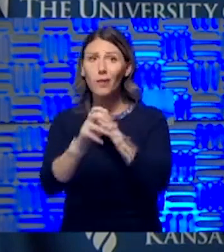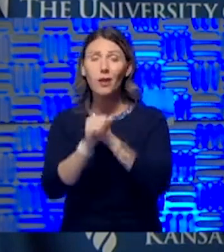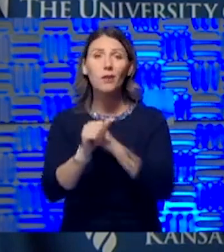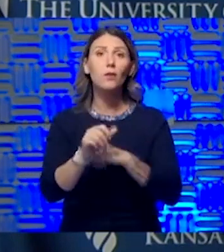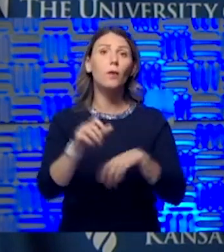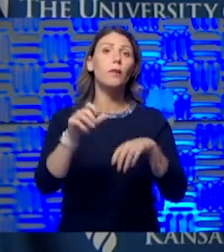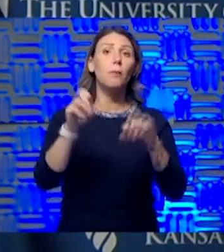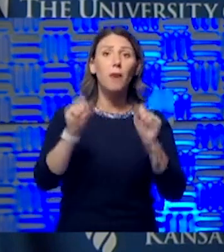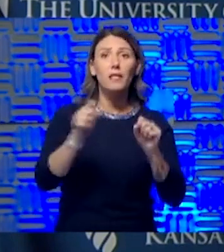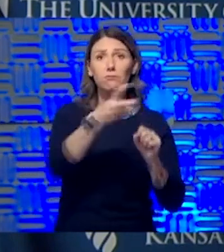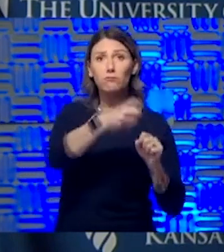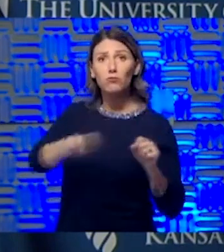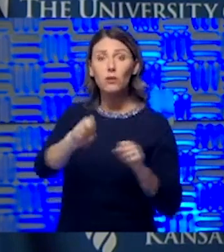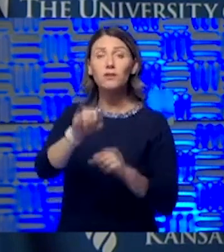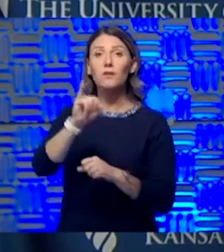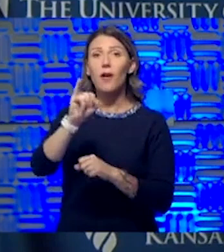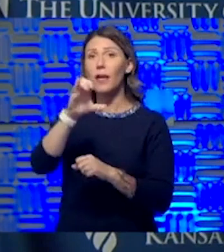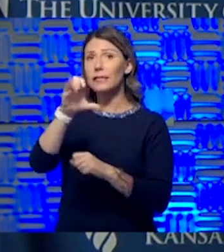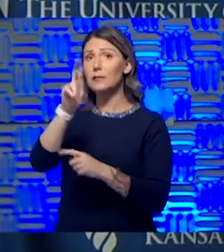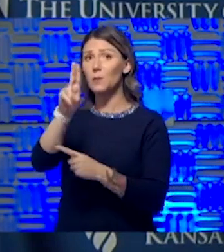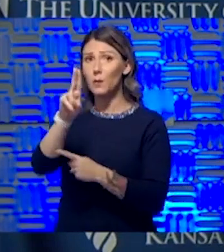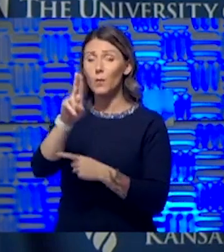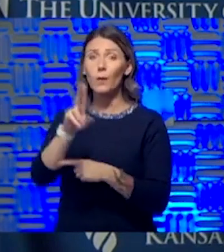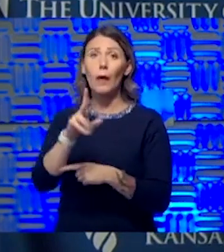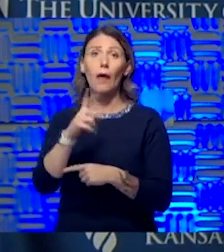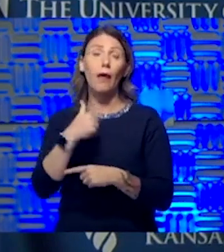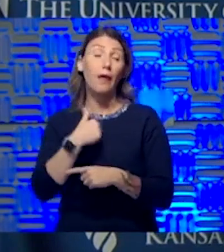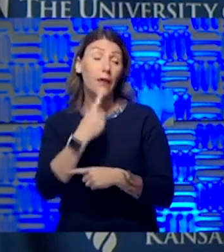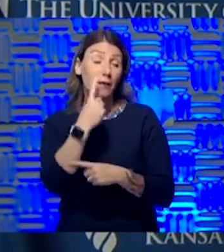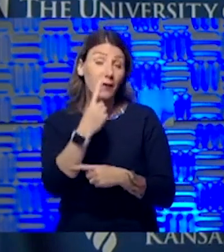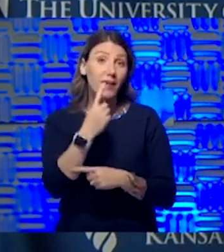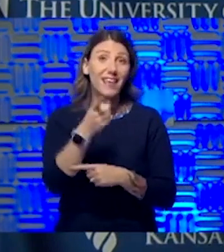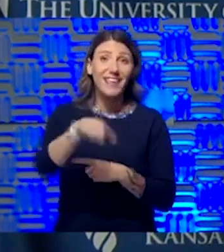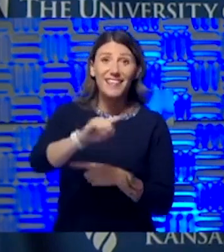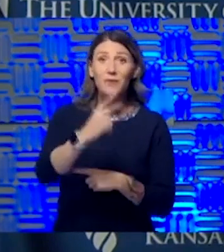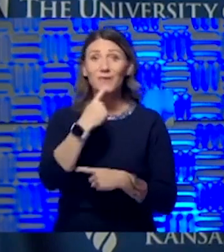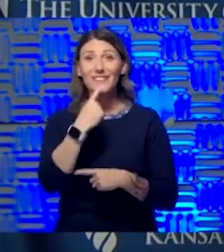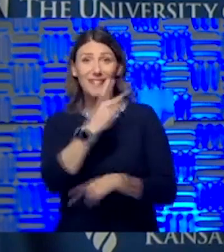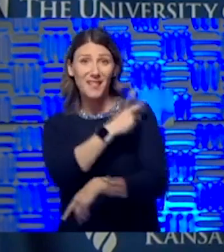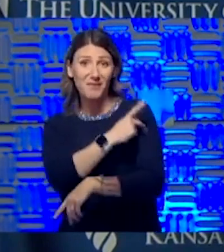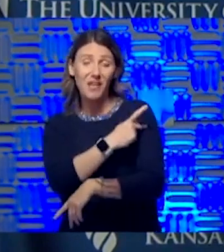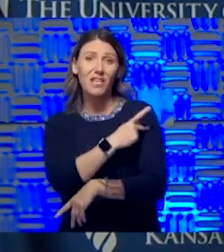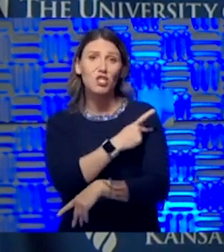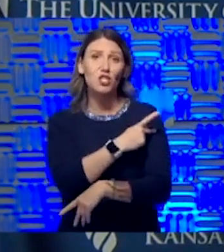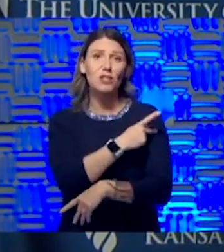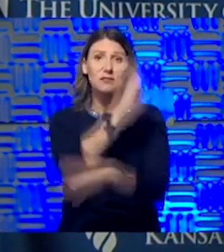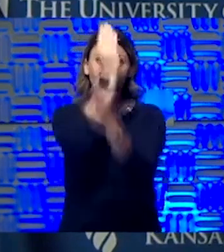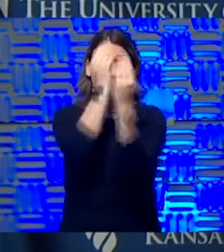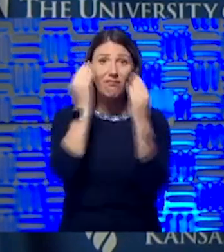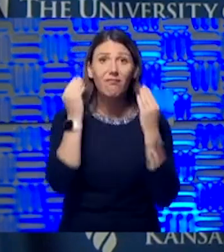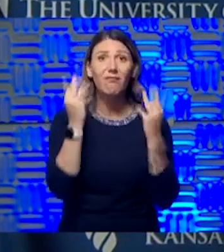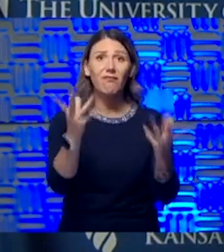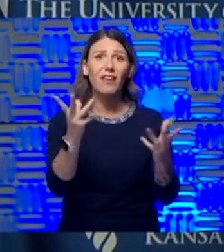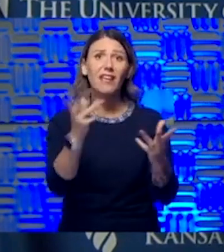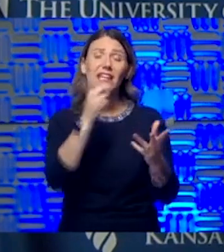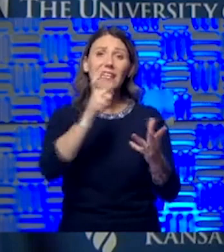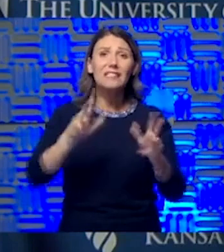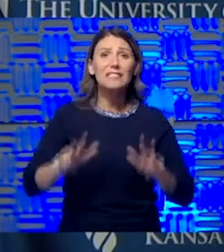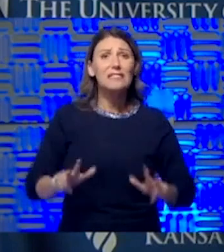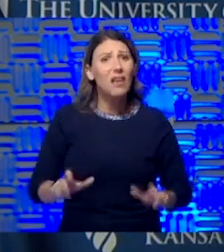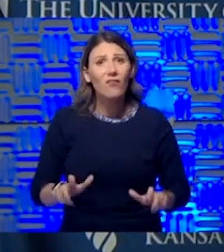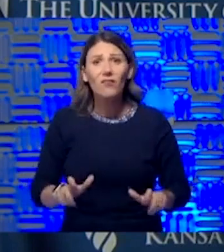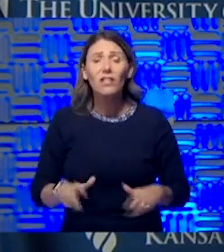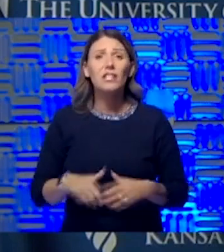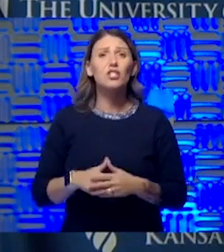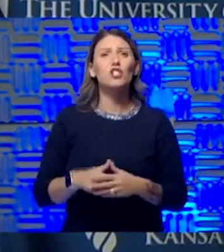to the ICU. So I think that they would probably say to the public, we need to be selfless. We need to be thoughtful about what